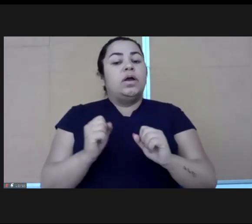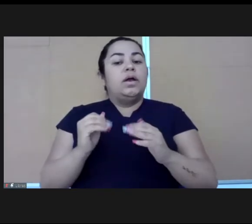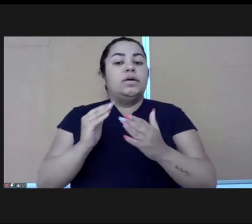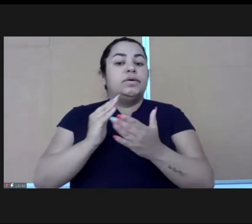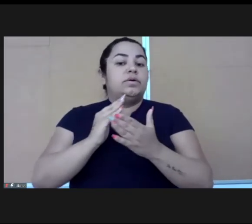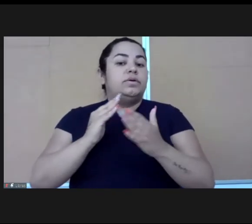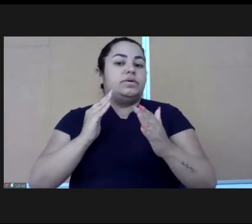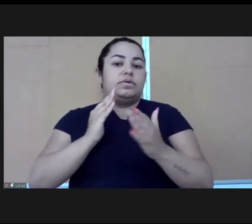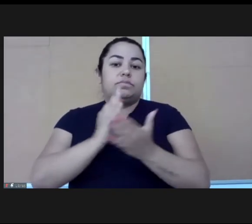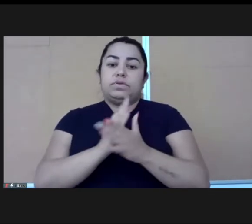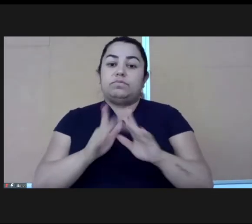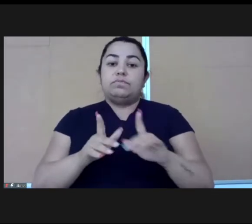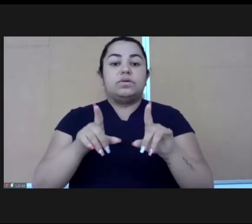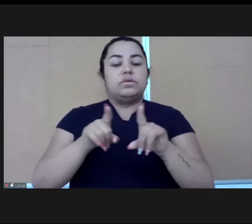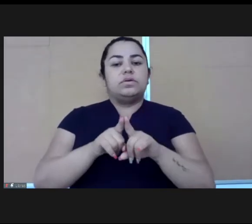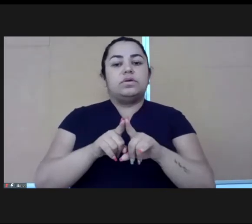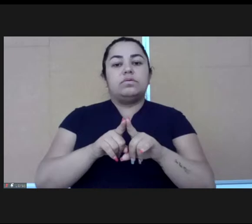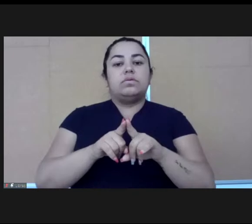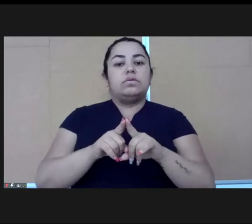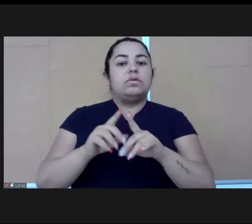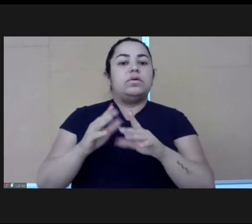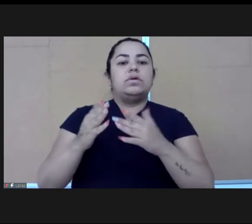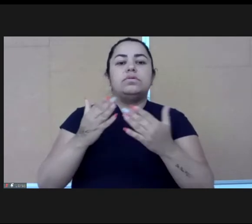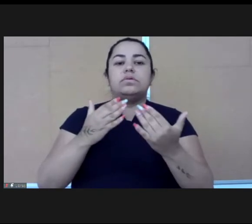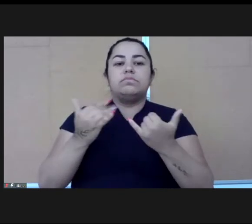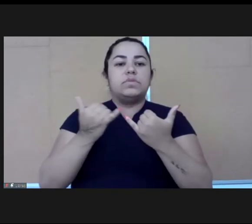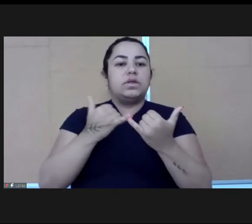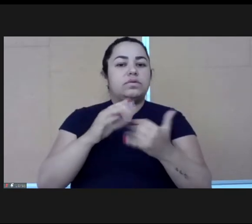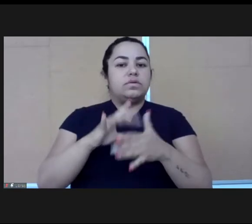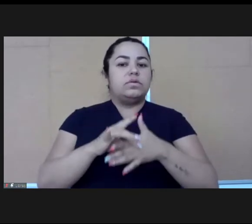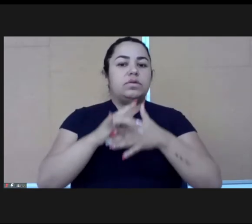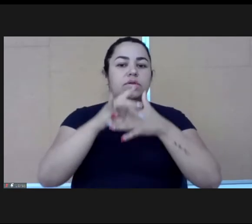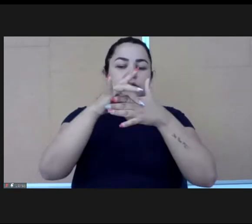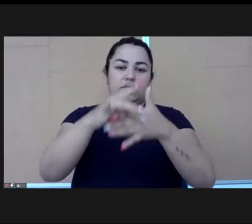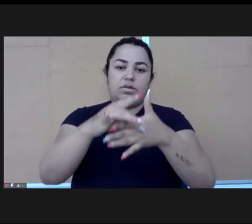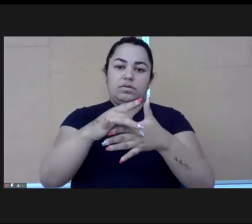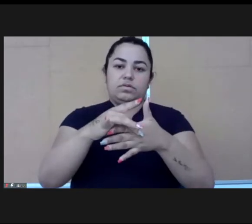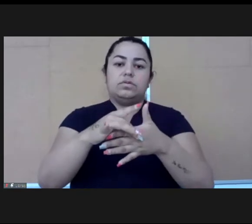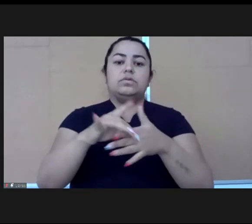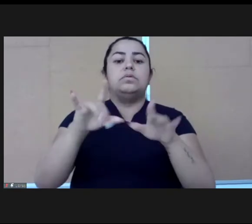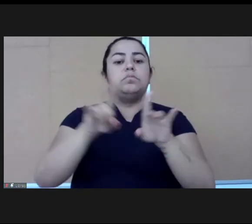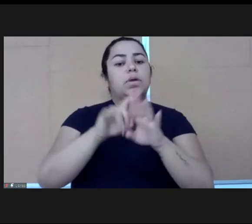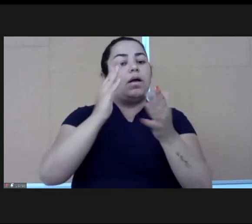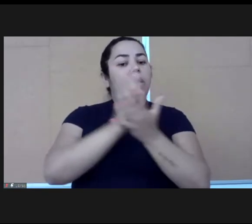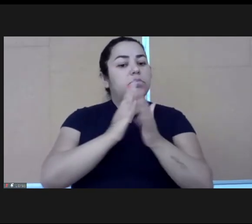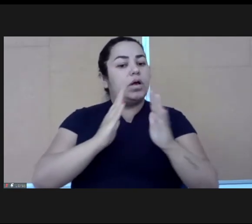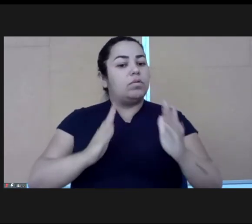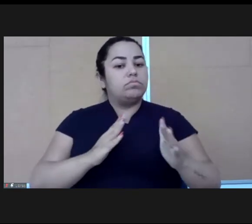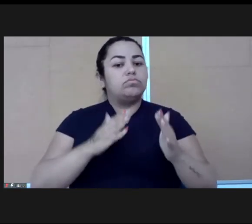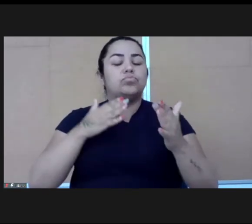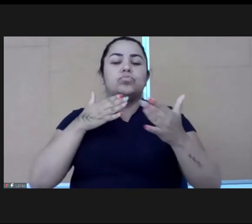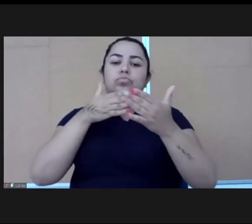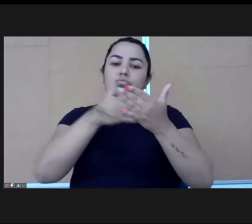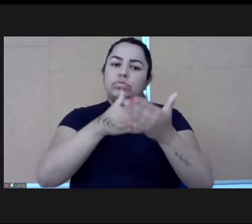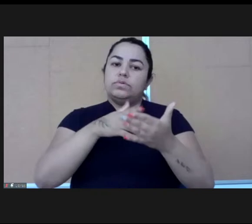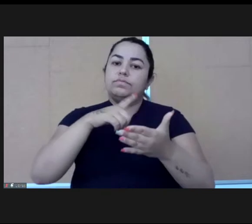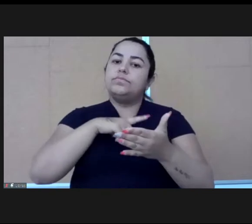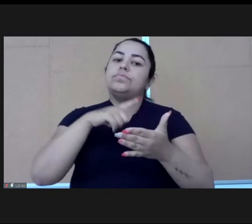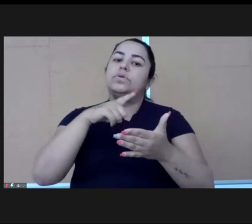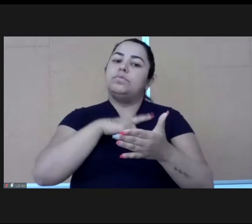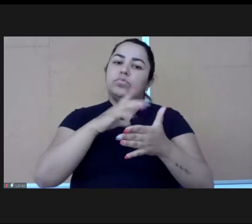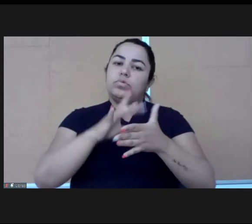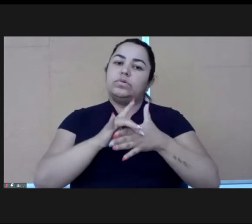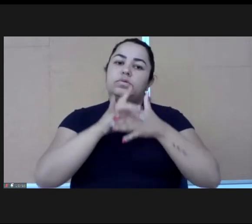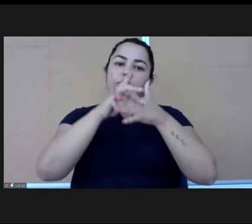see in leaders, in order to break away from the barriers that are there in leaders, and in order for us to make our